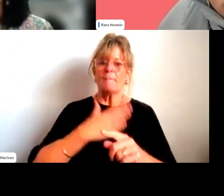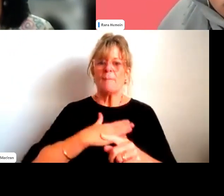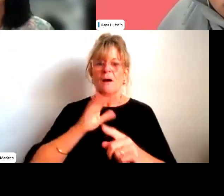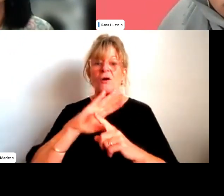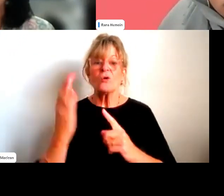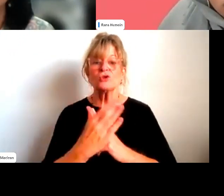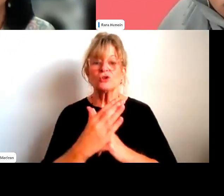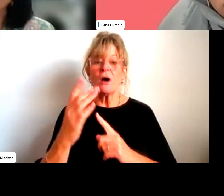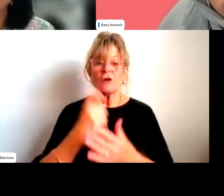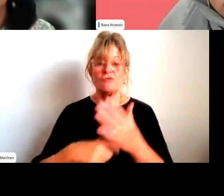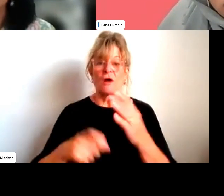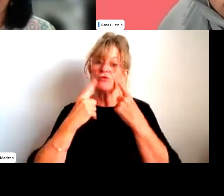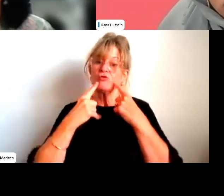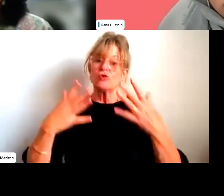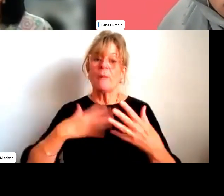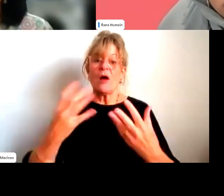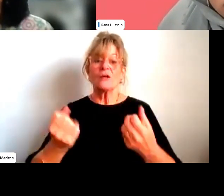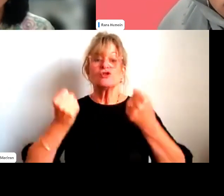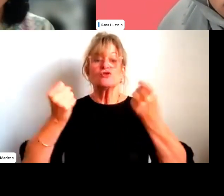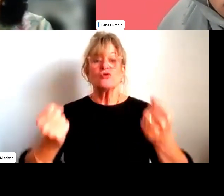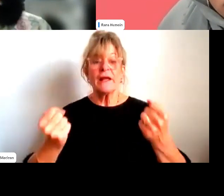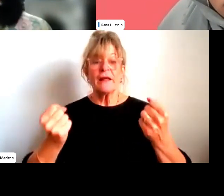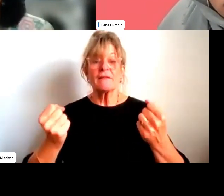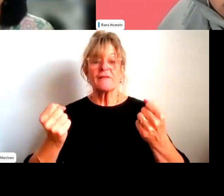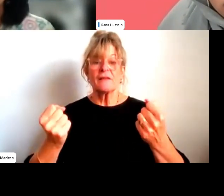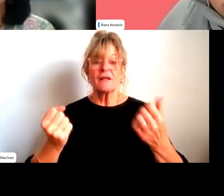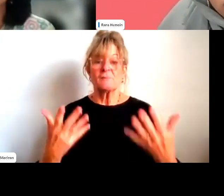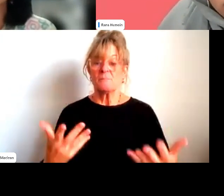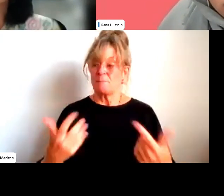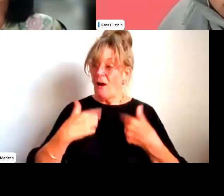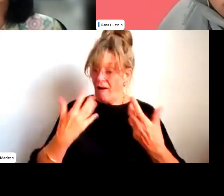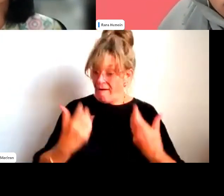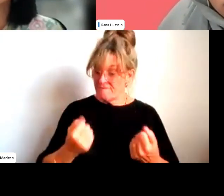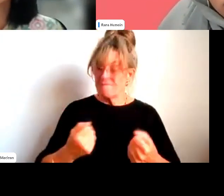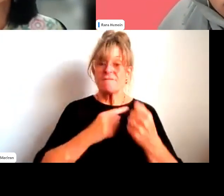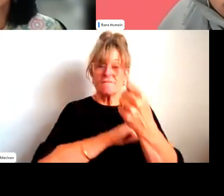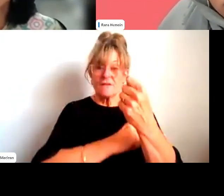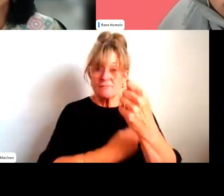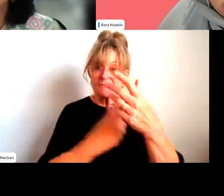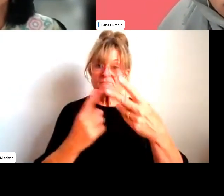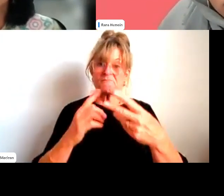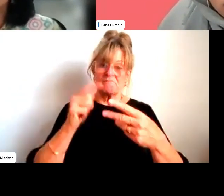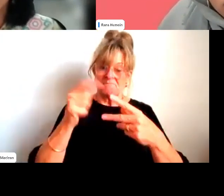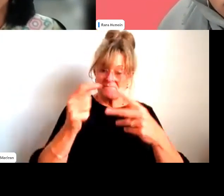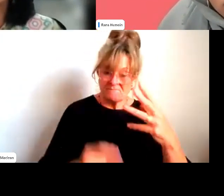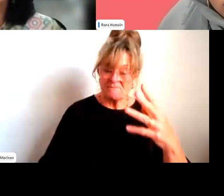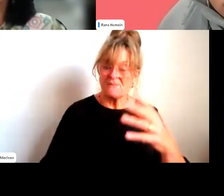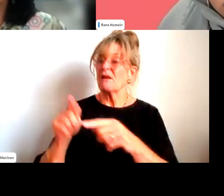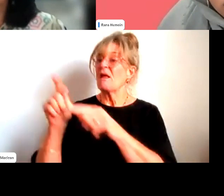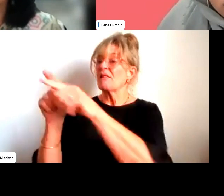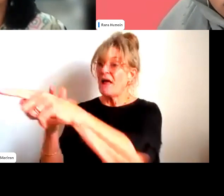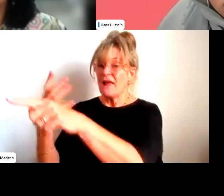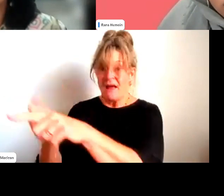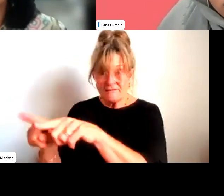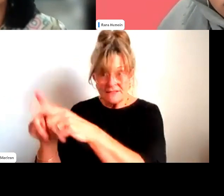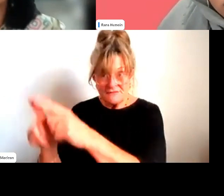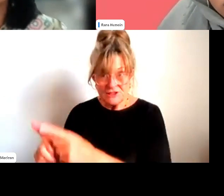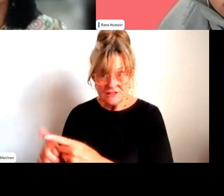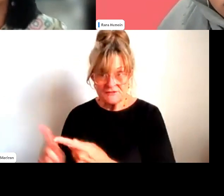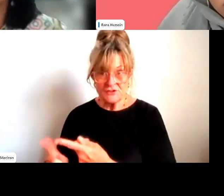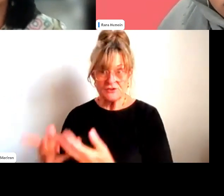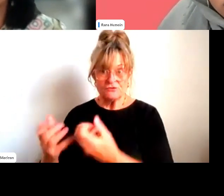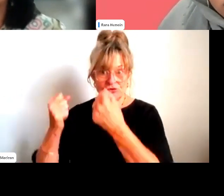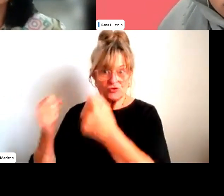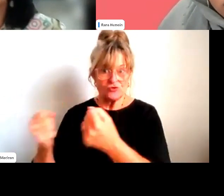each other with what we have. So I may bring certain things, others may bring certain things and that leads to innovation. So I think we've got to be really